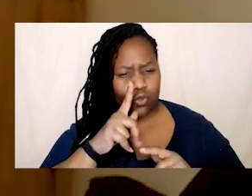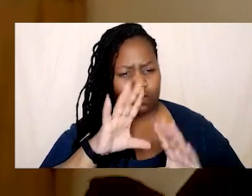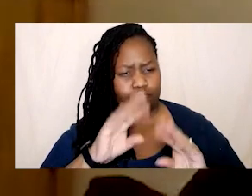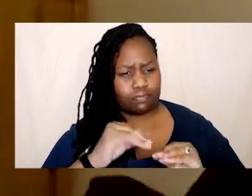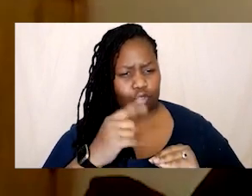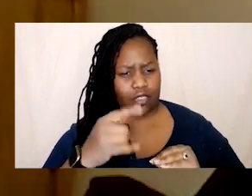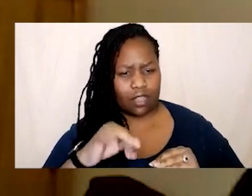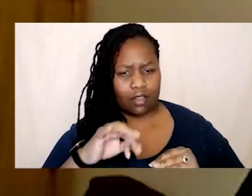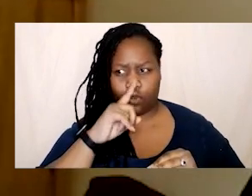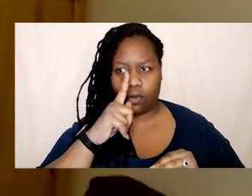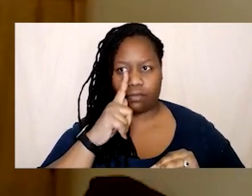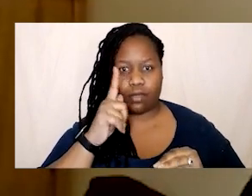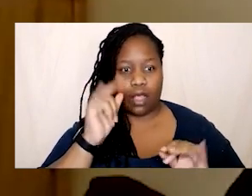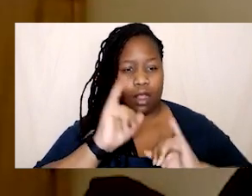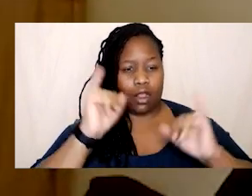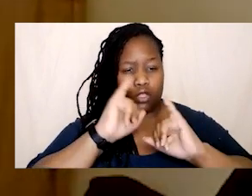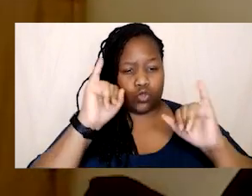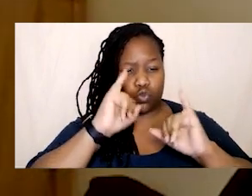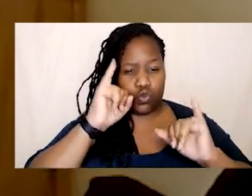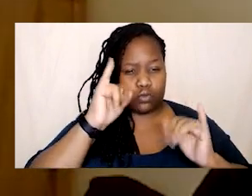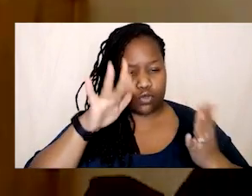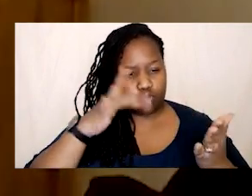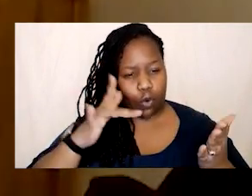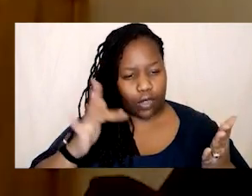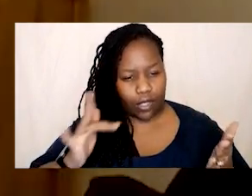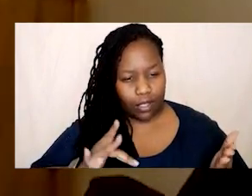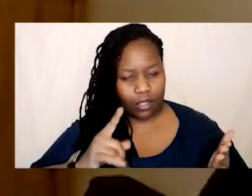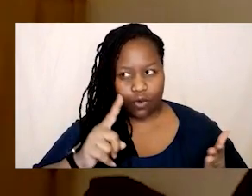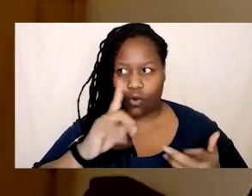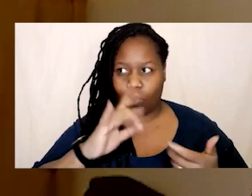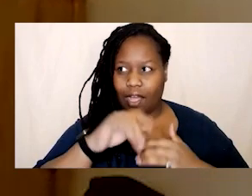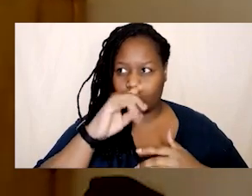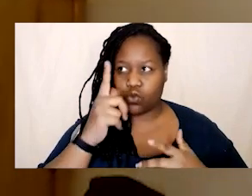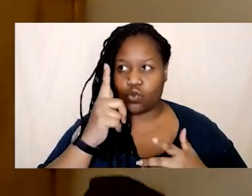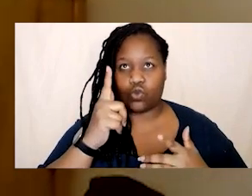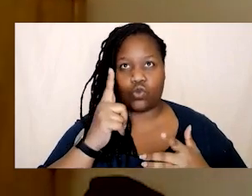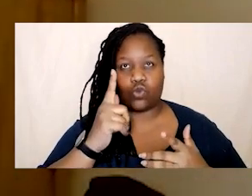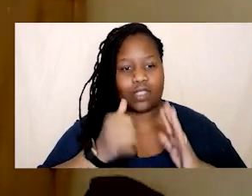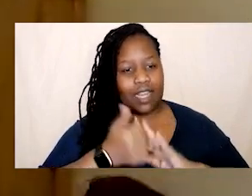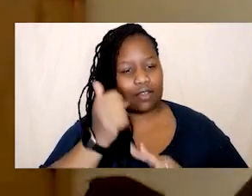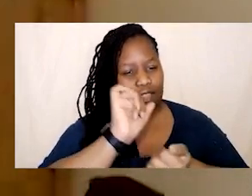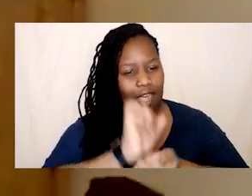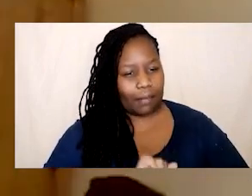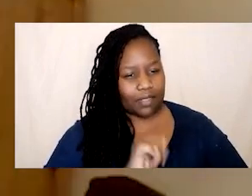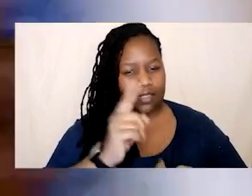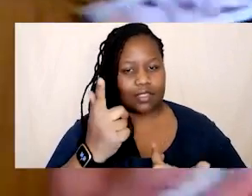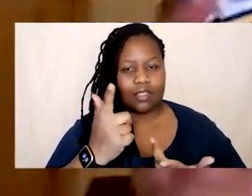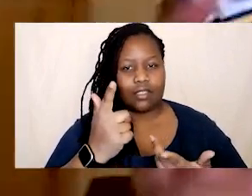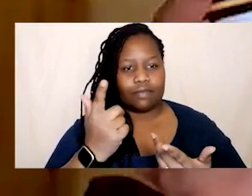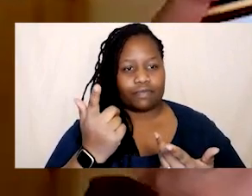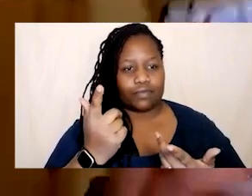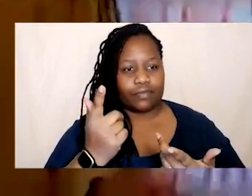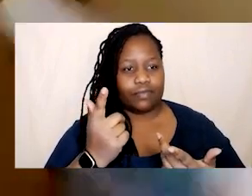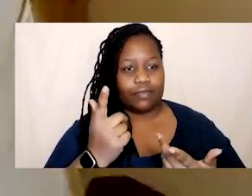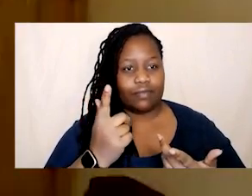and burning yourself out um or at least how do you get out of that habit or is this something that you discuss in your book we can't say but if you